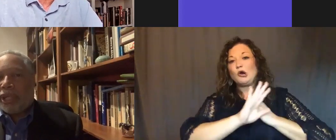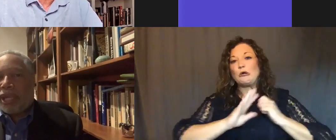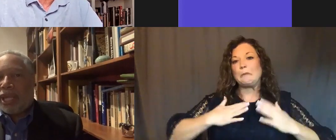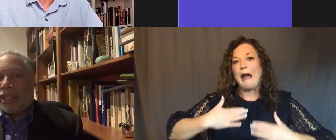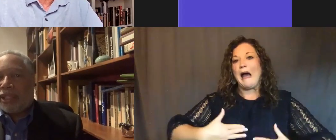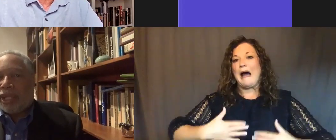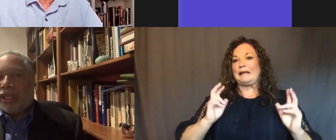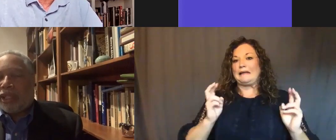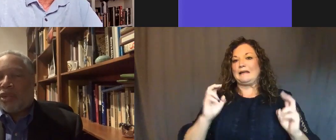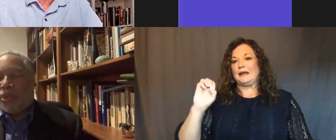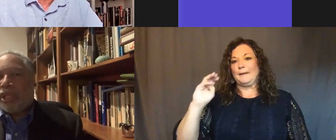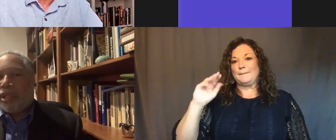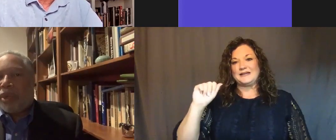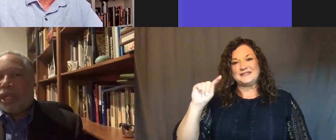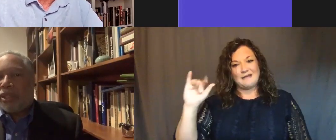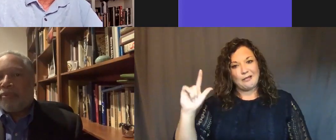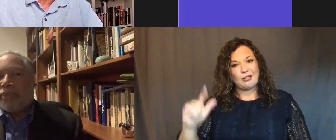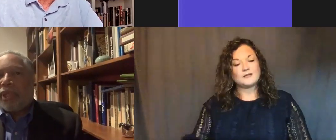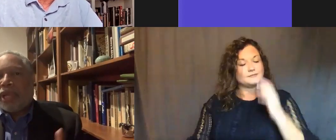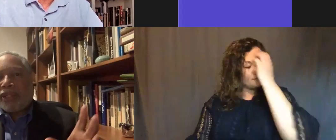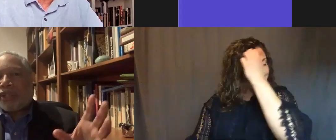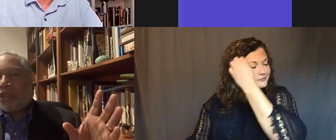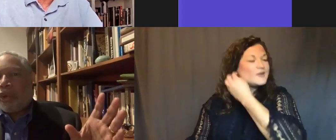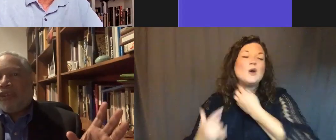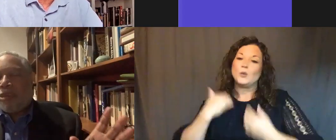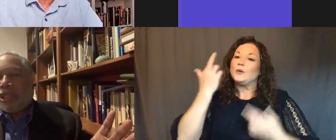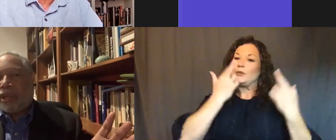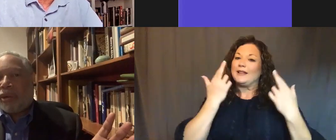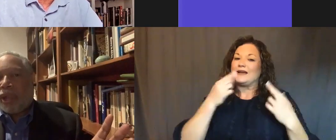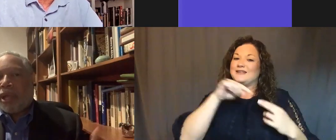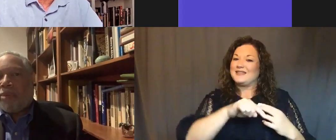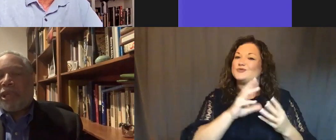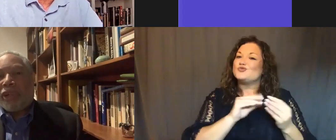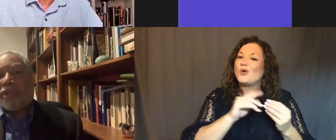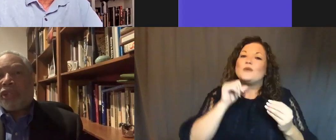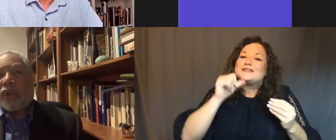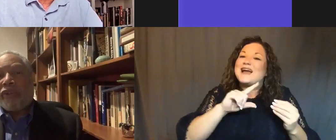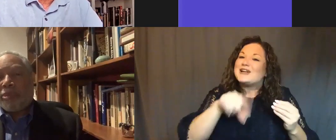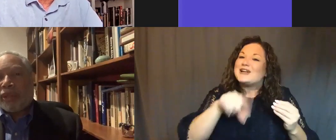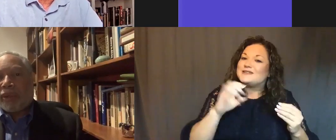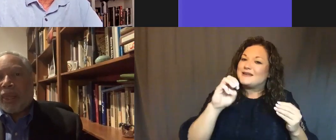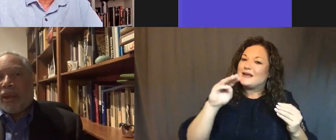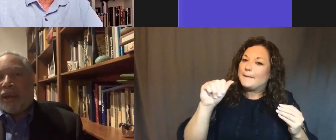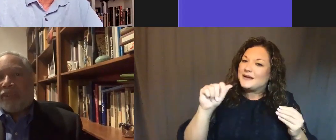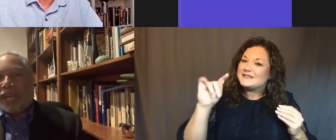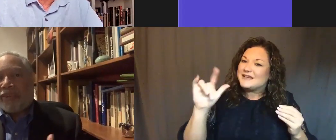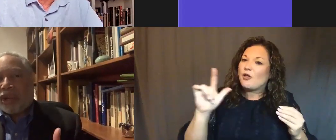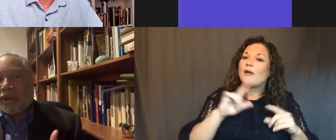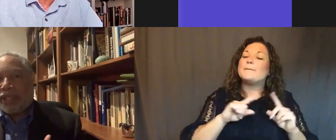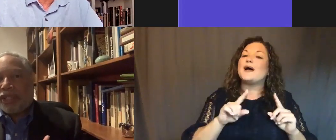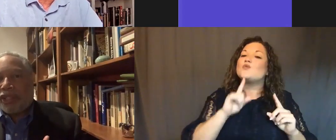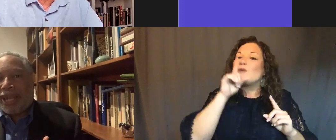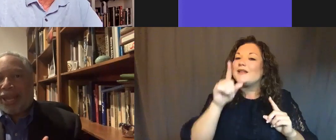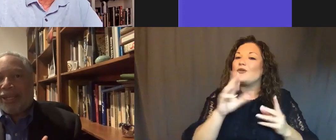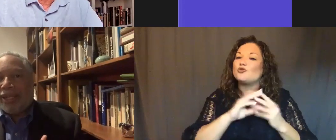what we realized is that this really was not just the story of Emmett Till, but it really was the story of his mother, of the kind of